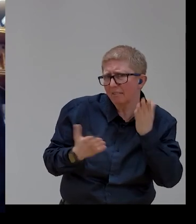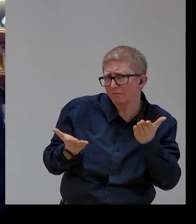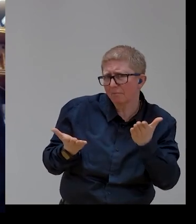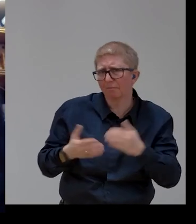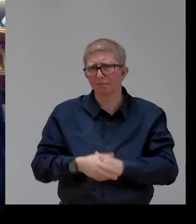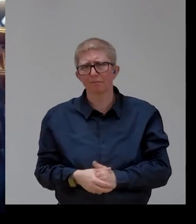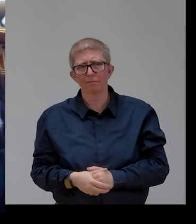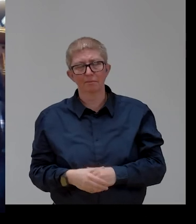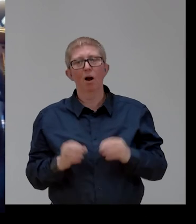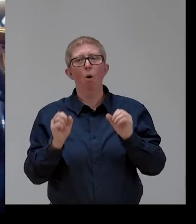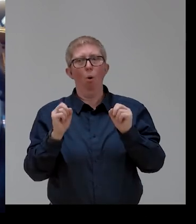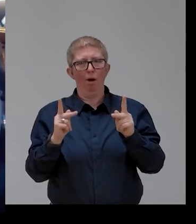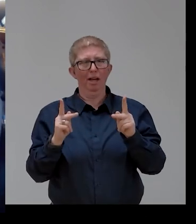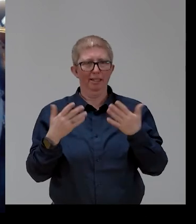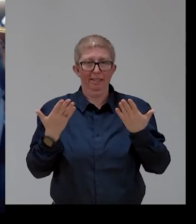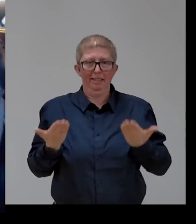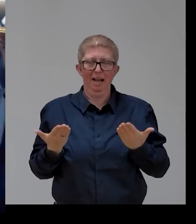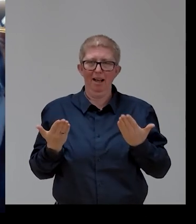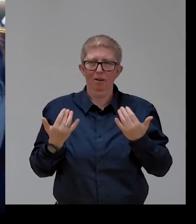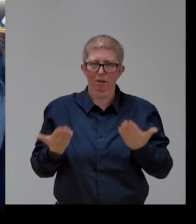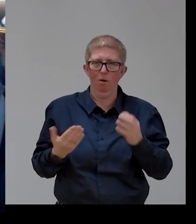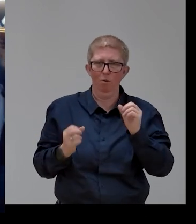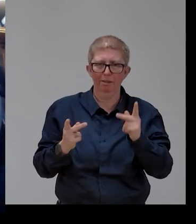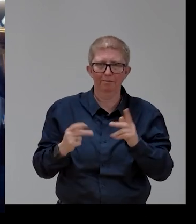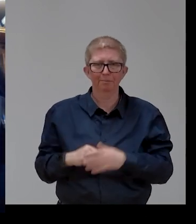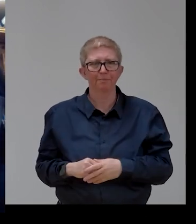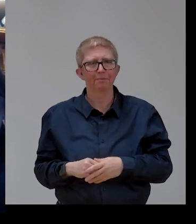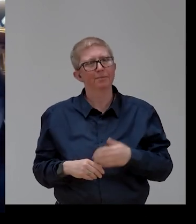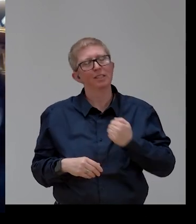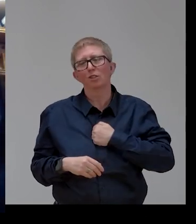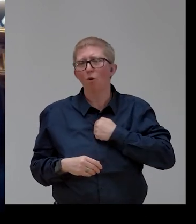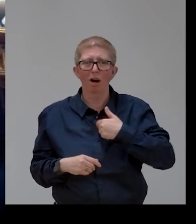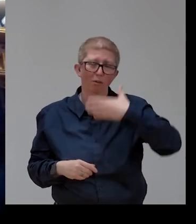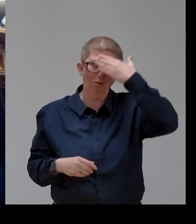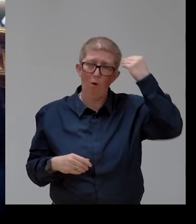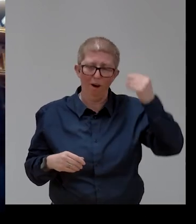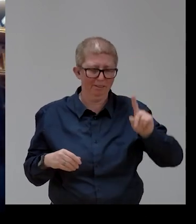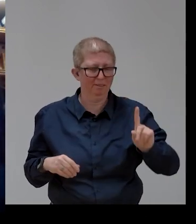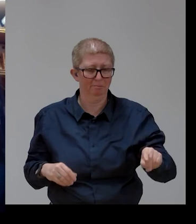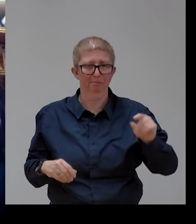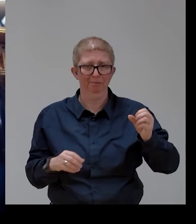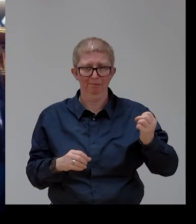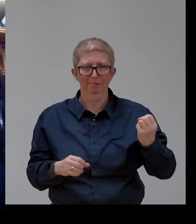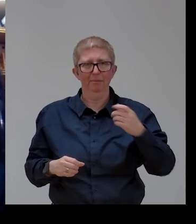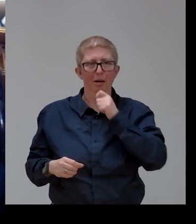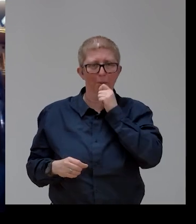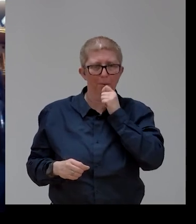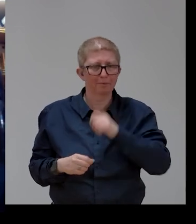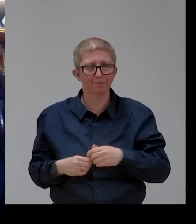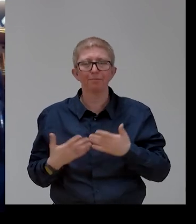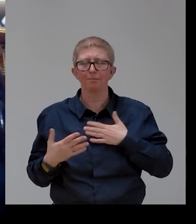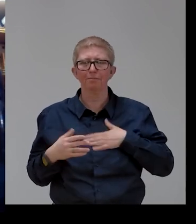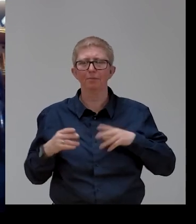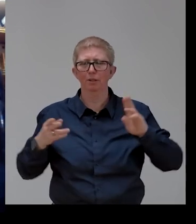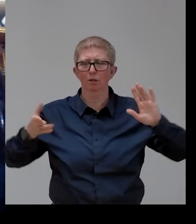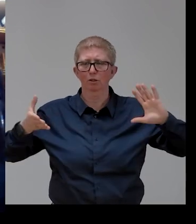Okay. Sorry, I was forgetting to unmute. So, let me start to say that